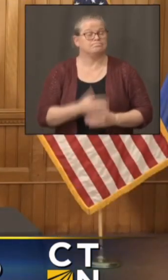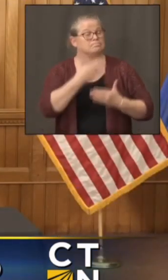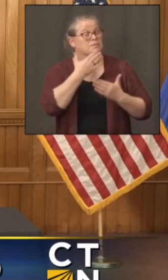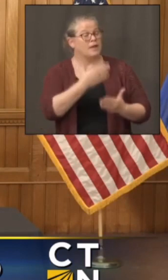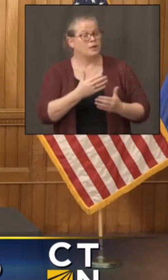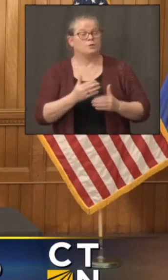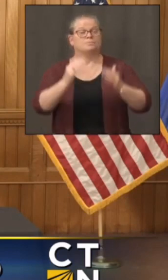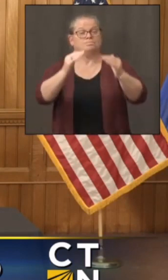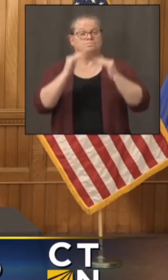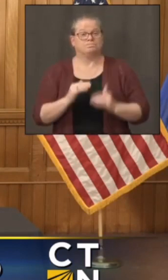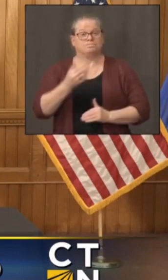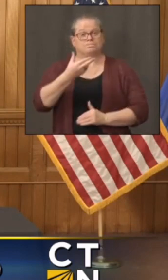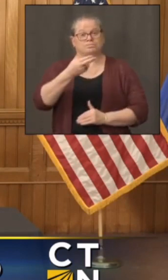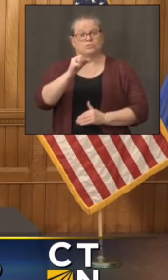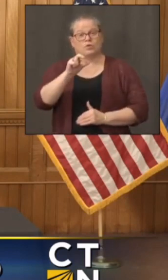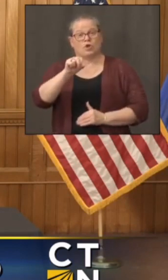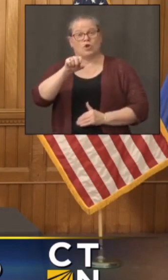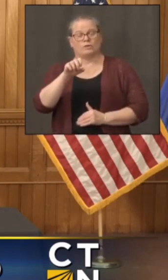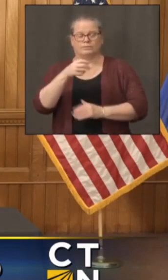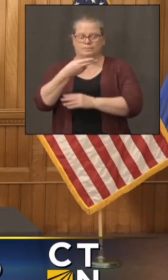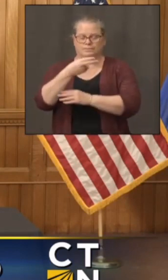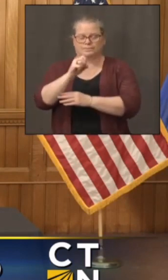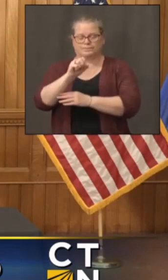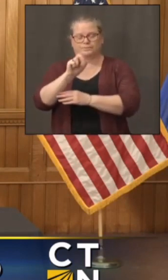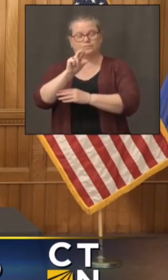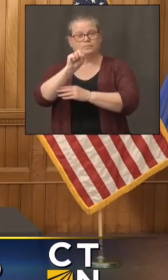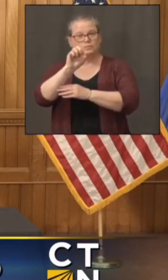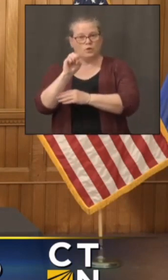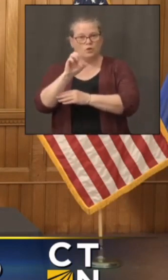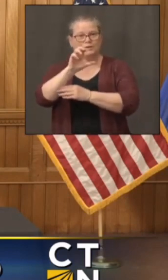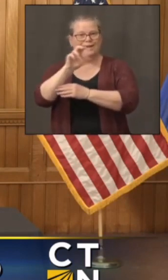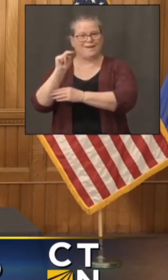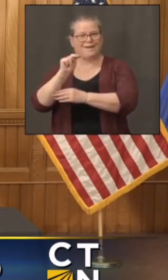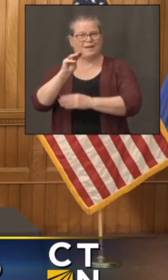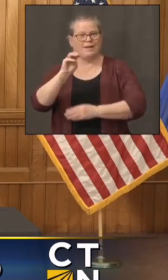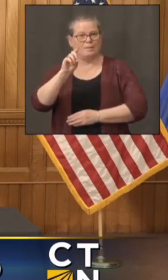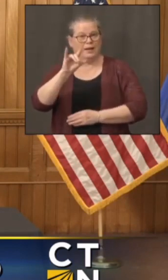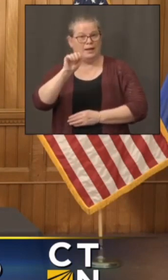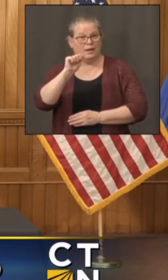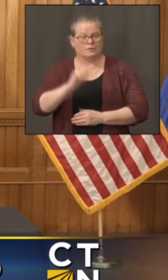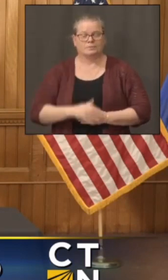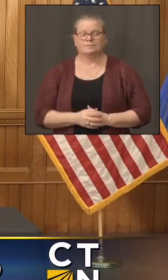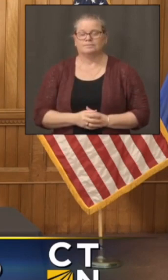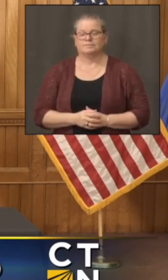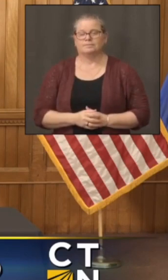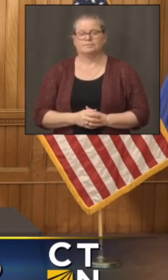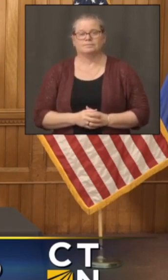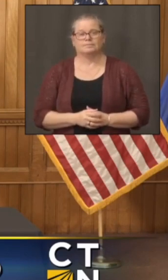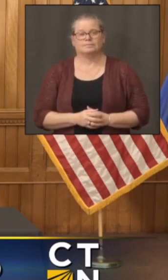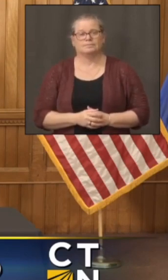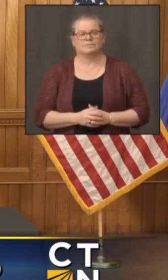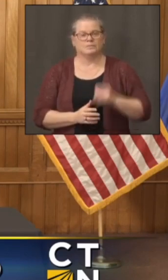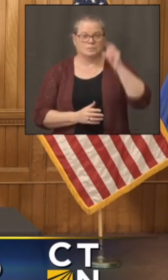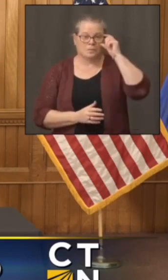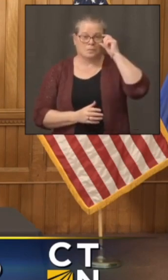connecticut media thanks max hi governor welcome back